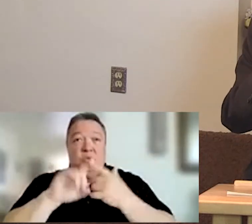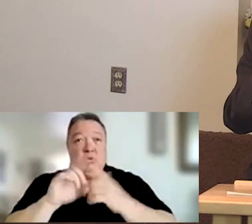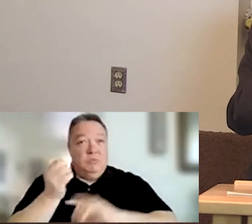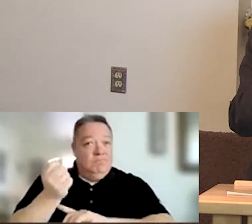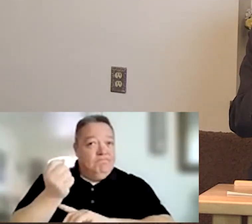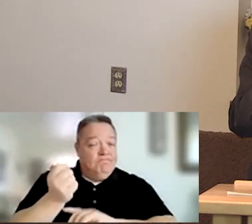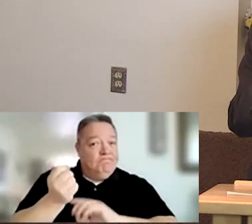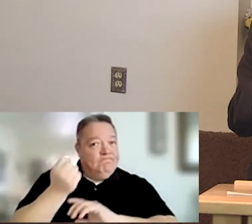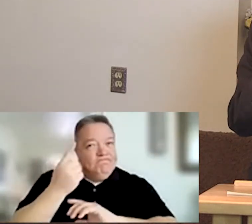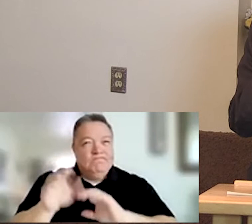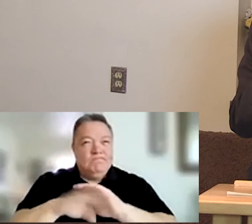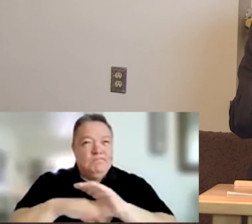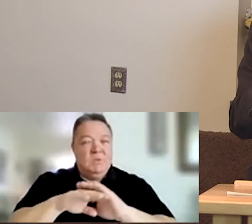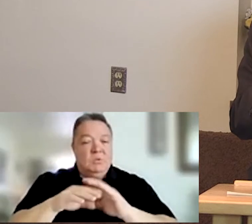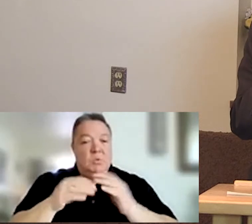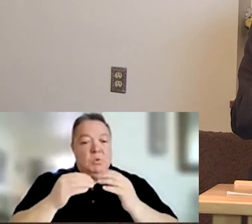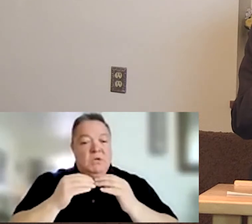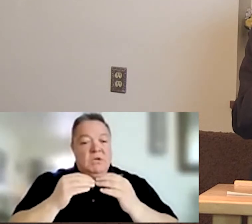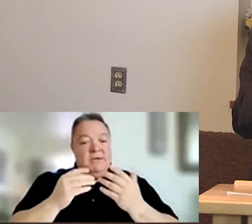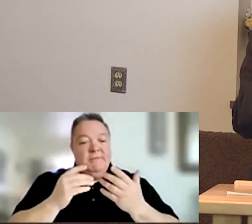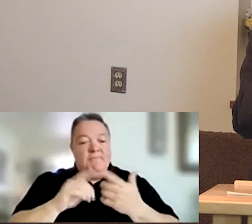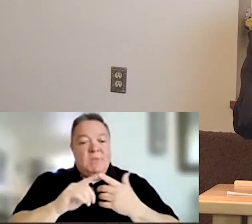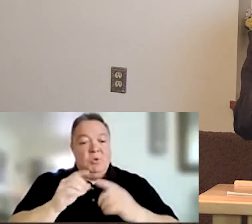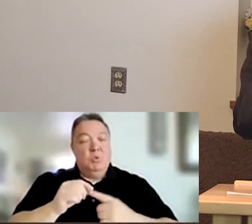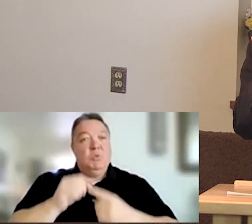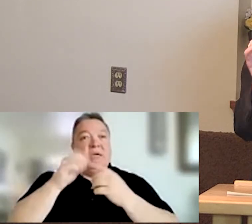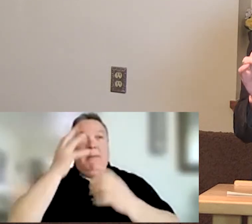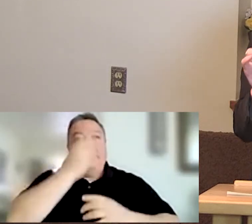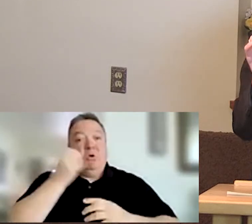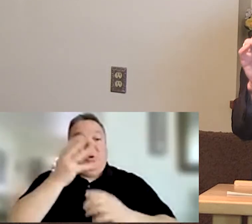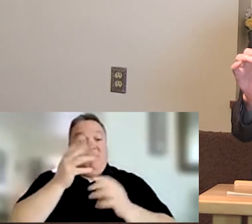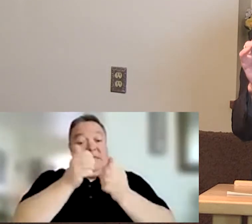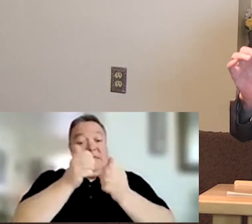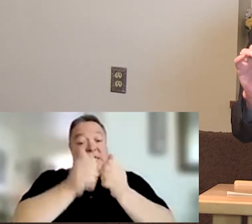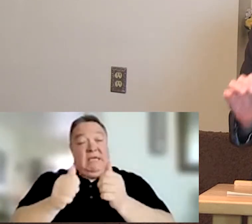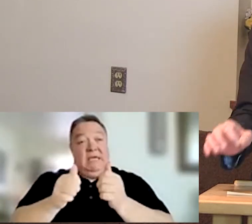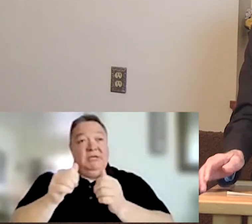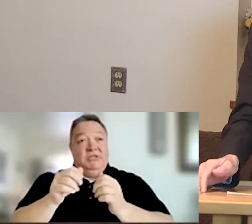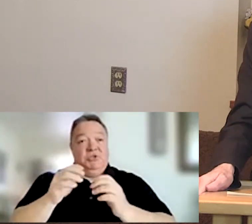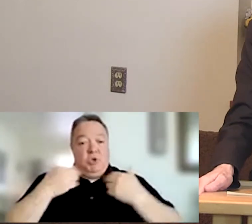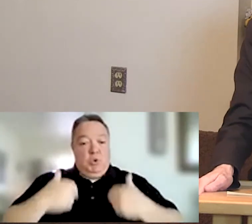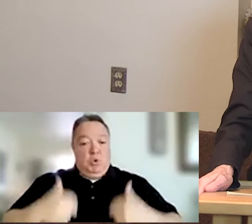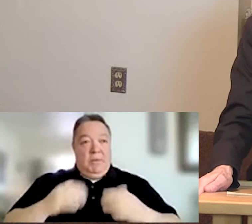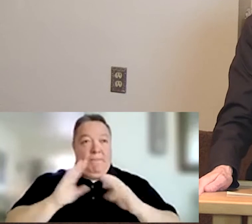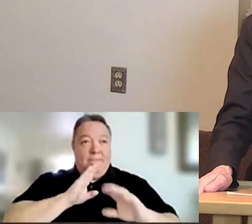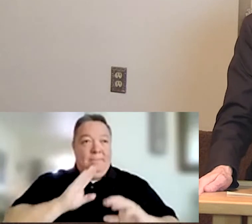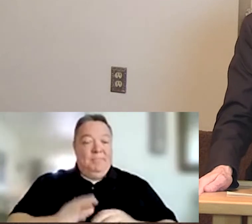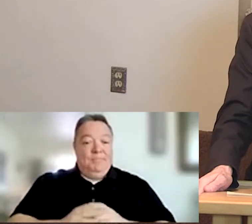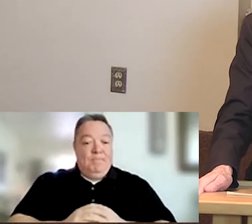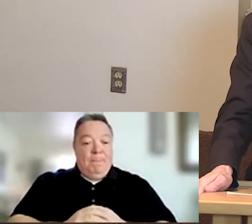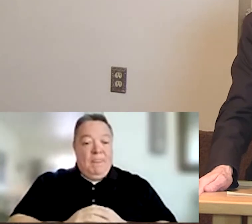the unique beauty of each unrepeatable human being from